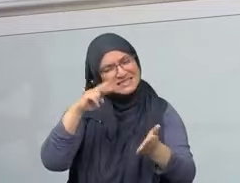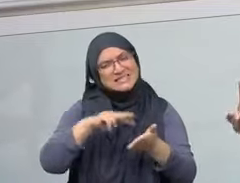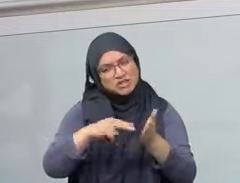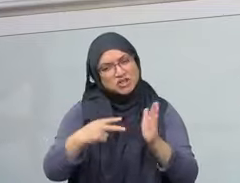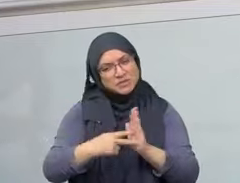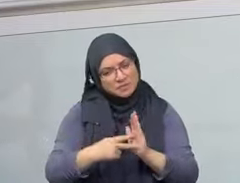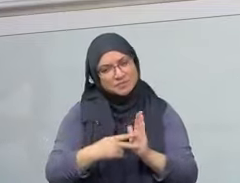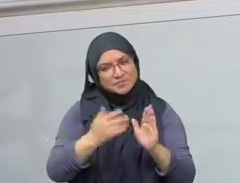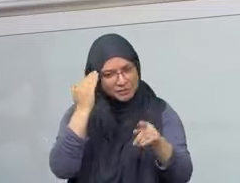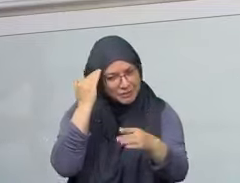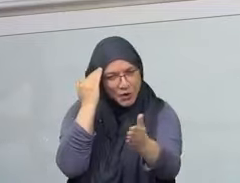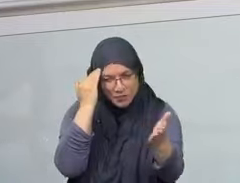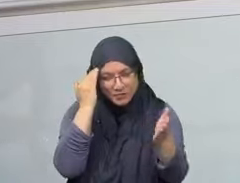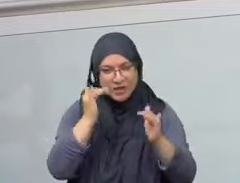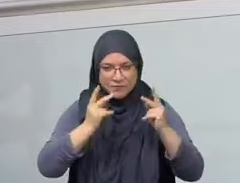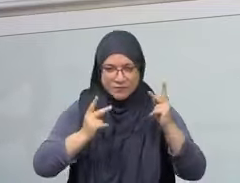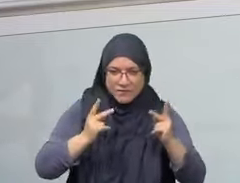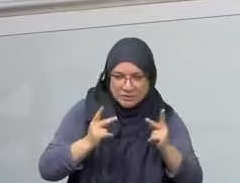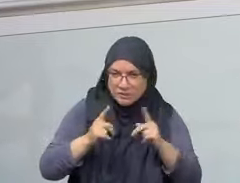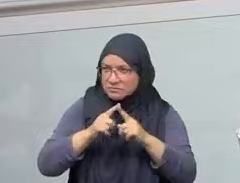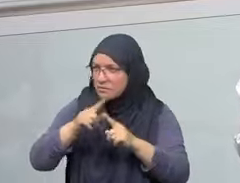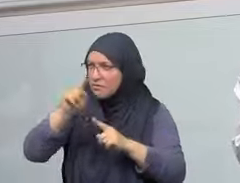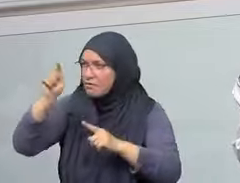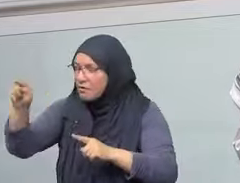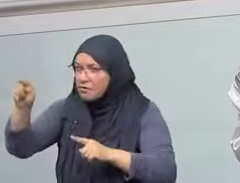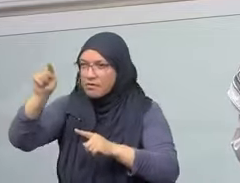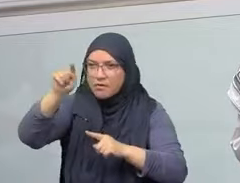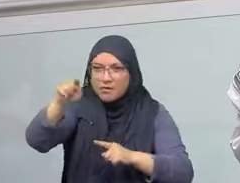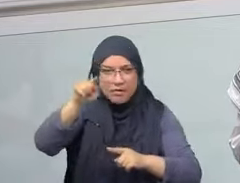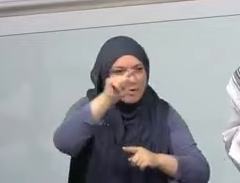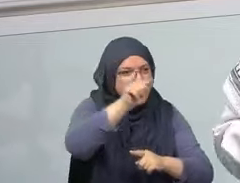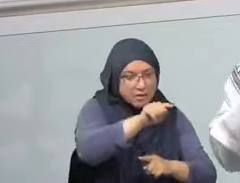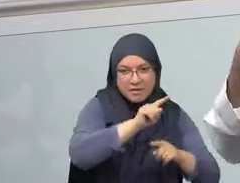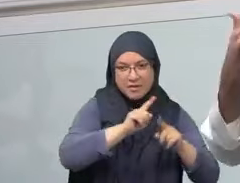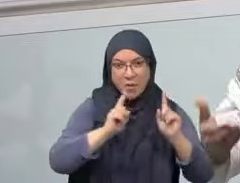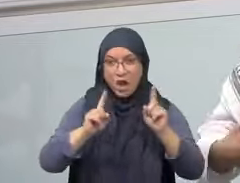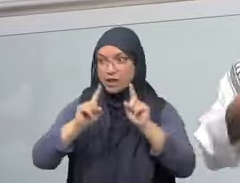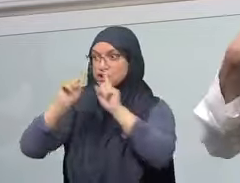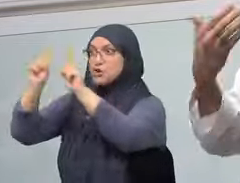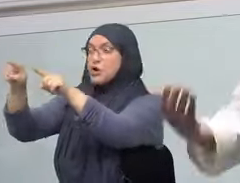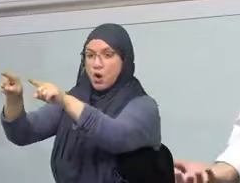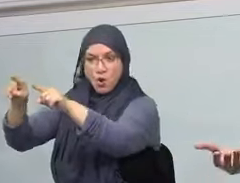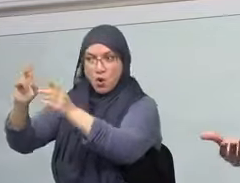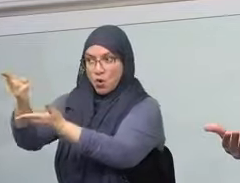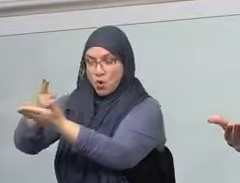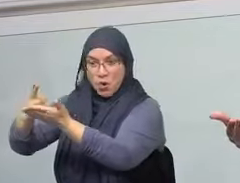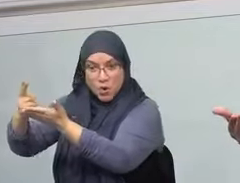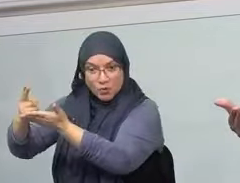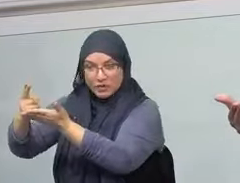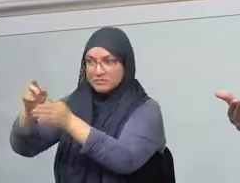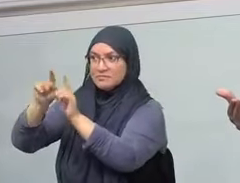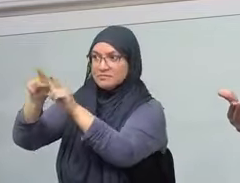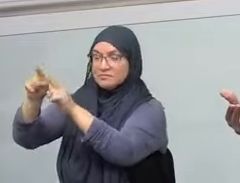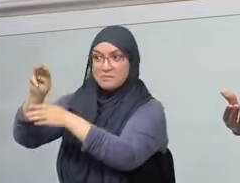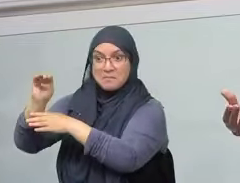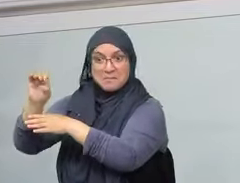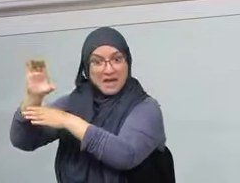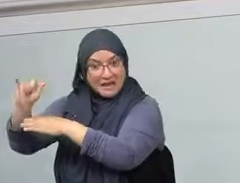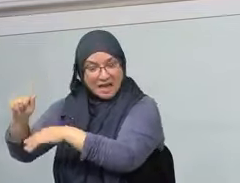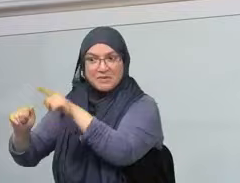sins, al-hajj al-mabrur, the day, like the day that our mothers gave birth to us. It's not just the hajj, it's the struggle of the hajj.